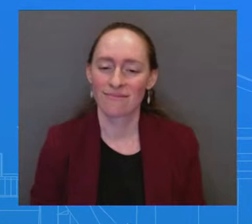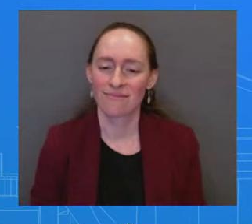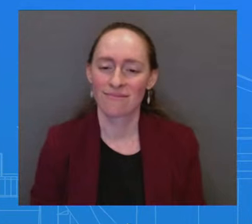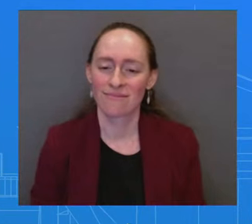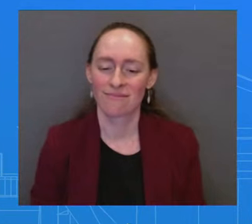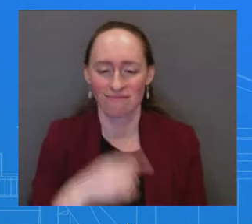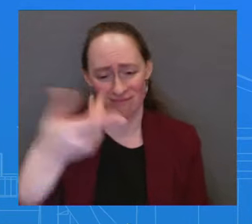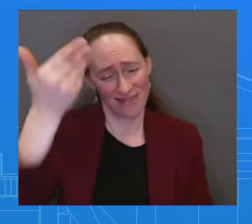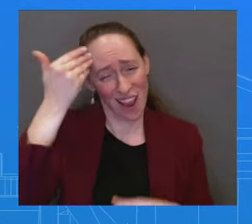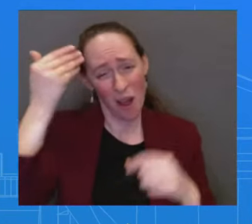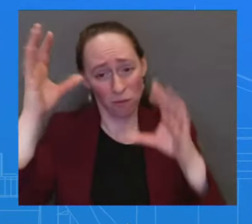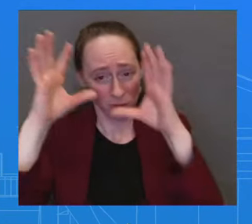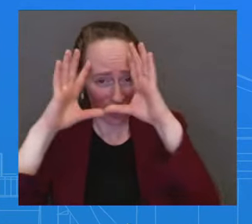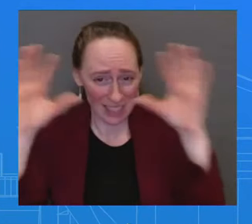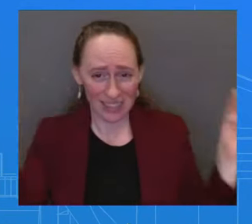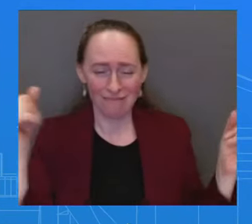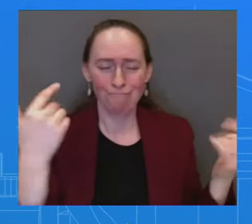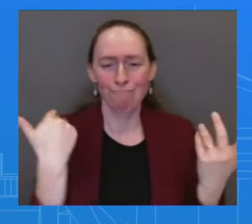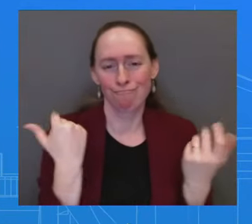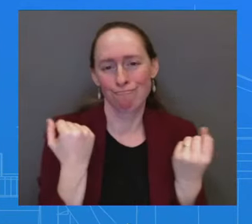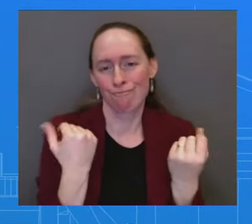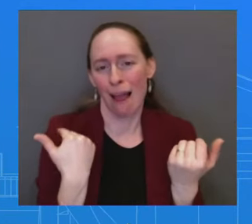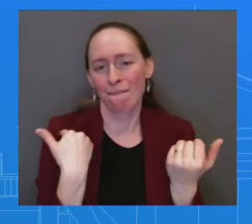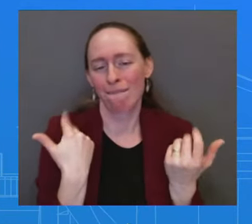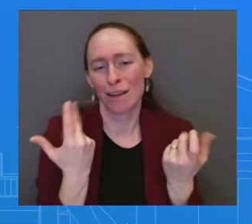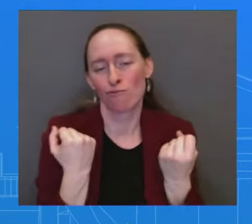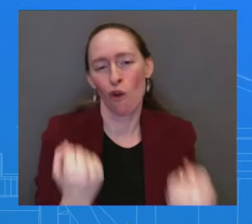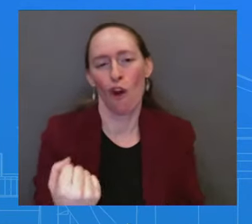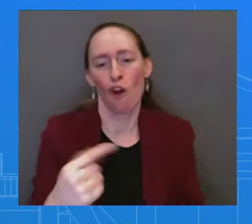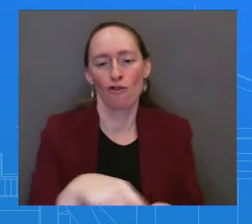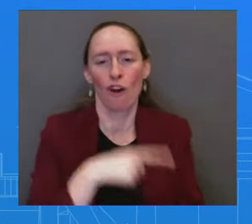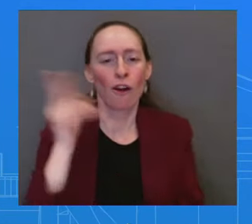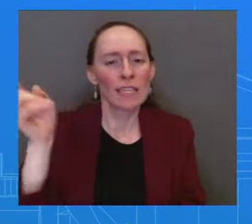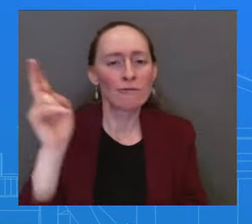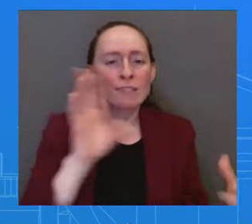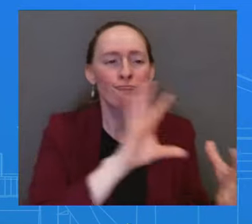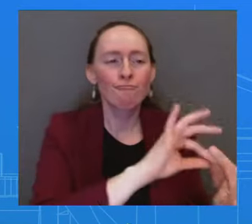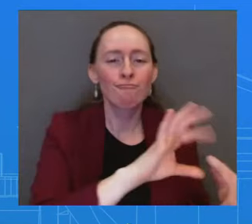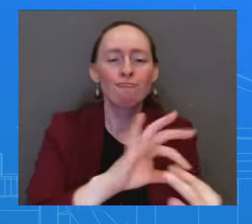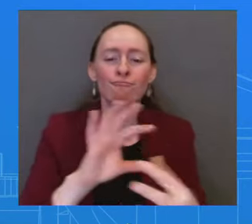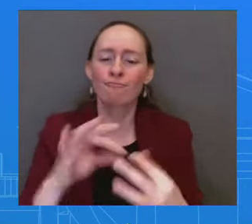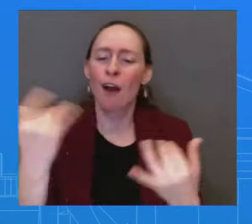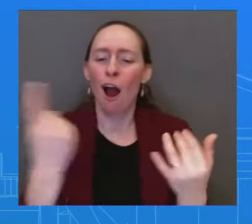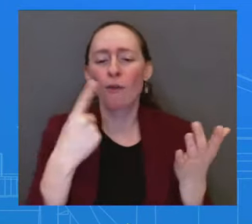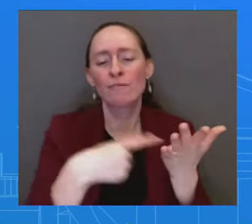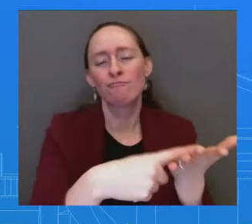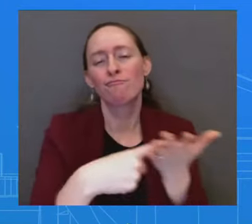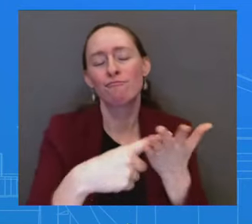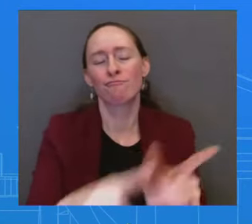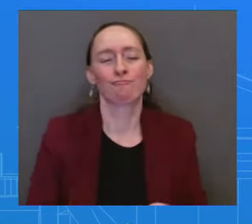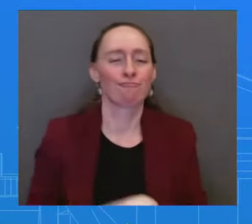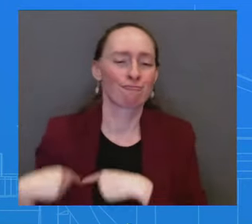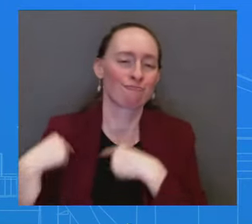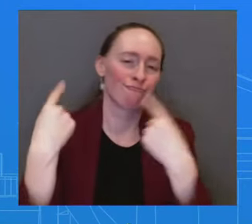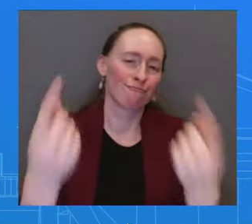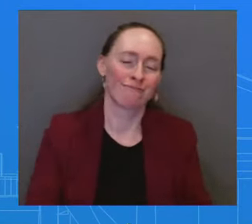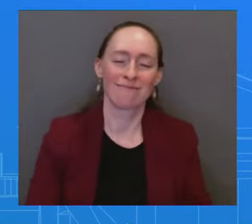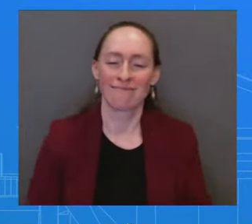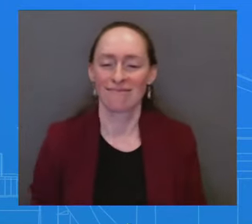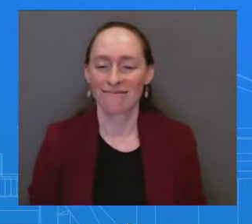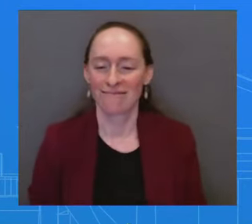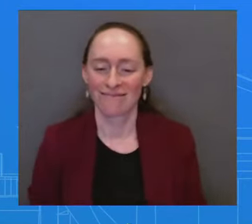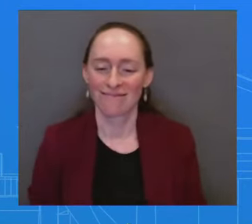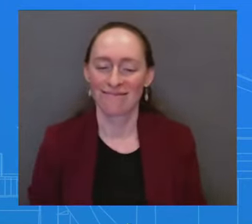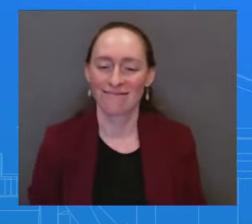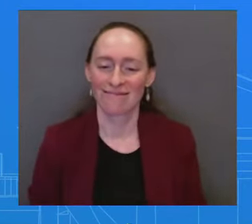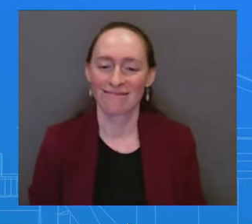have regular communications with some of those senators on the Hill. Arlette had asked her video, so we've touched on this somewhat, but I think more specifically for you,